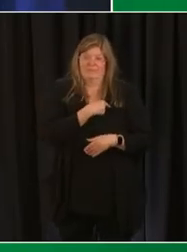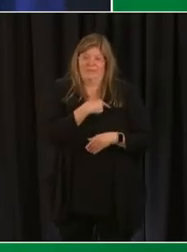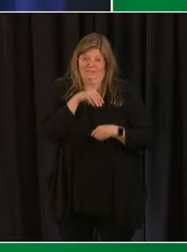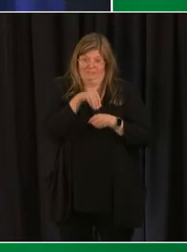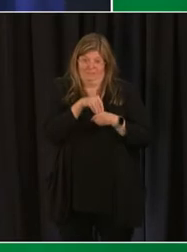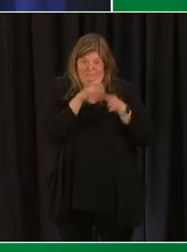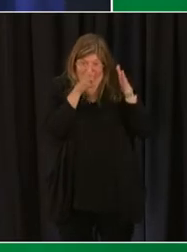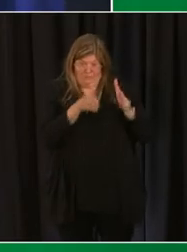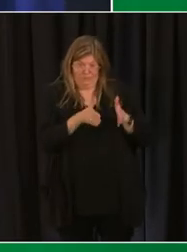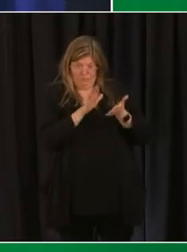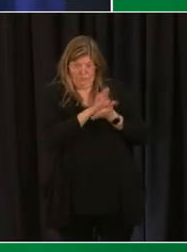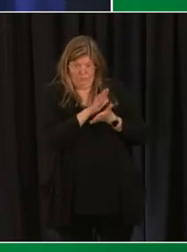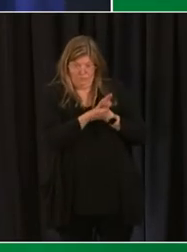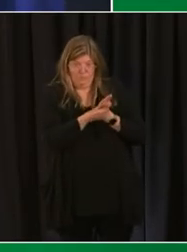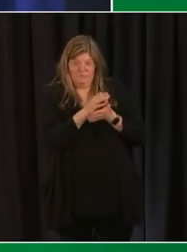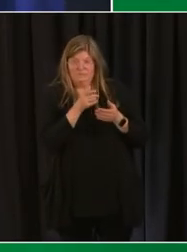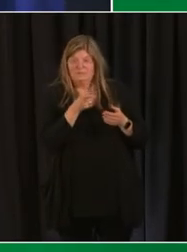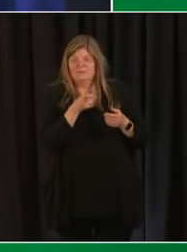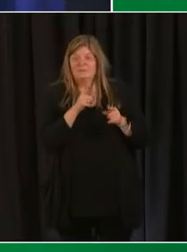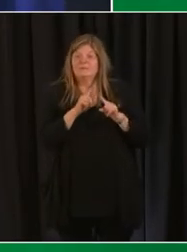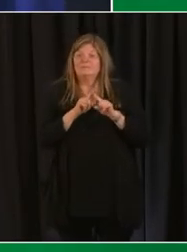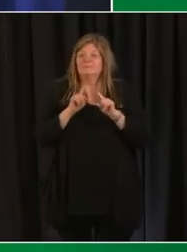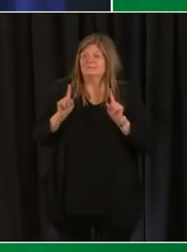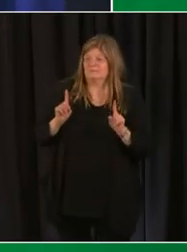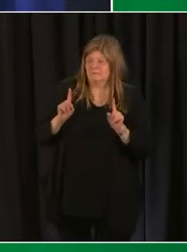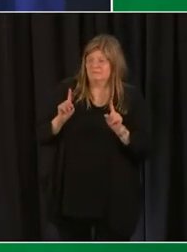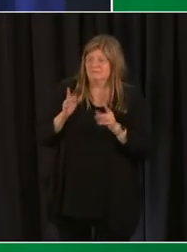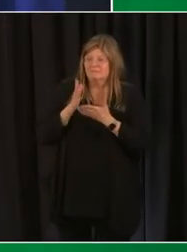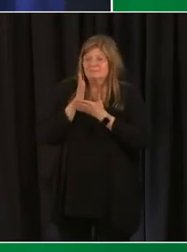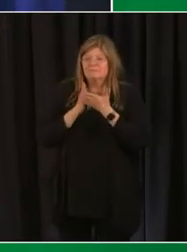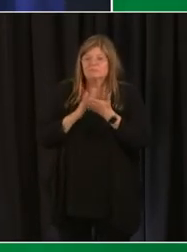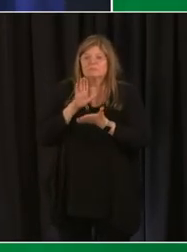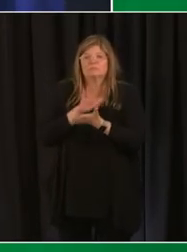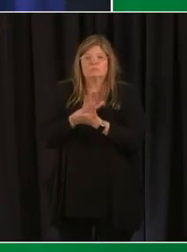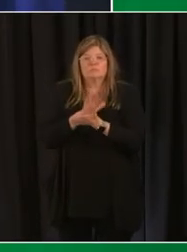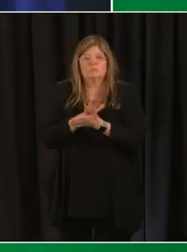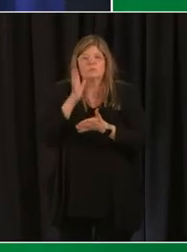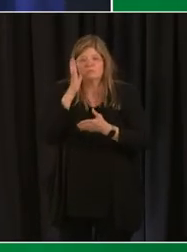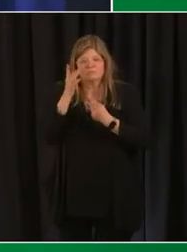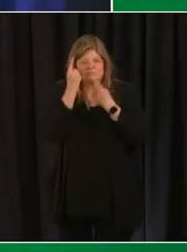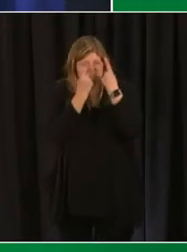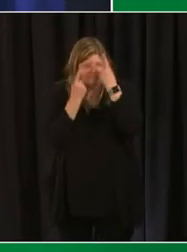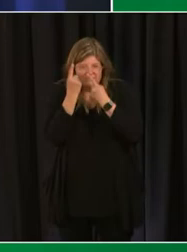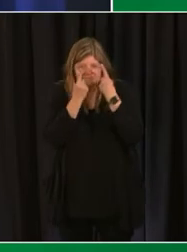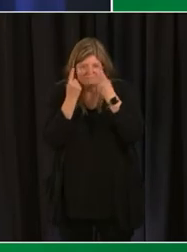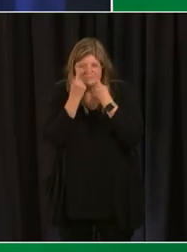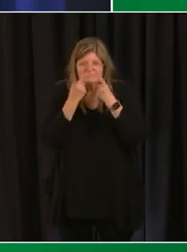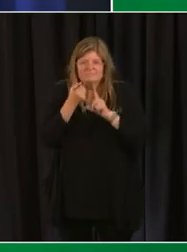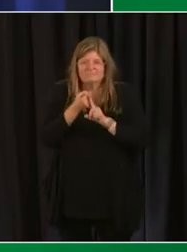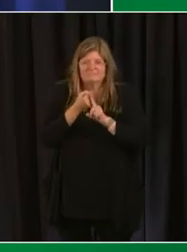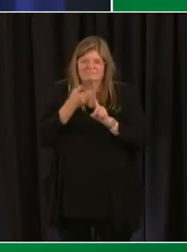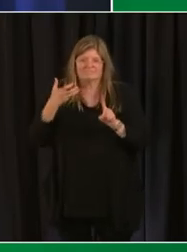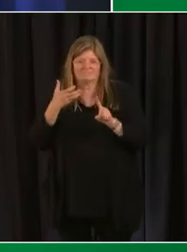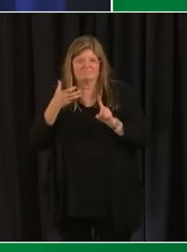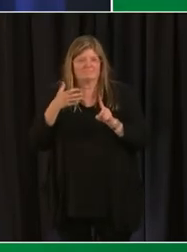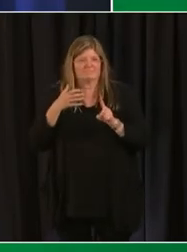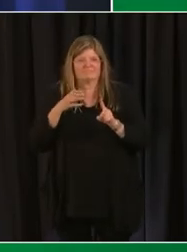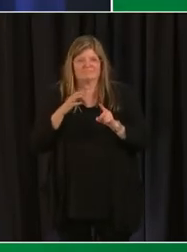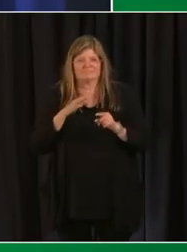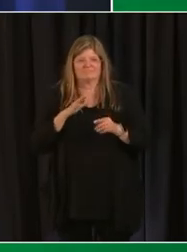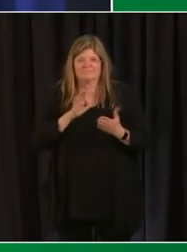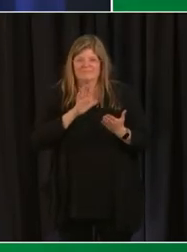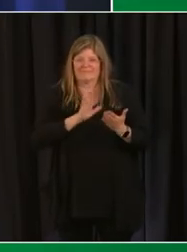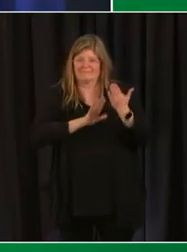offerings beyond what we have now however some schools will be considering expanding their in-person programming